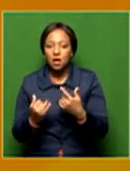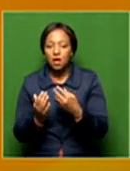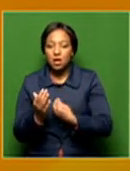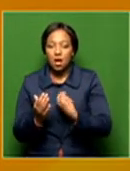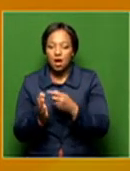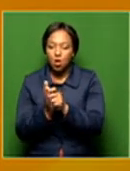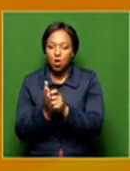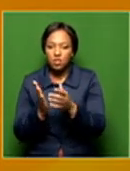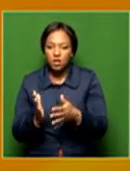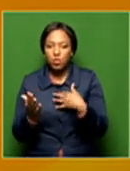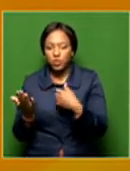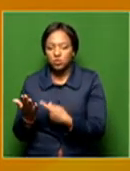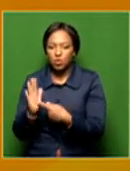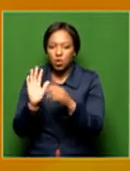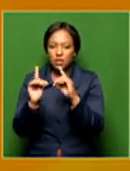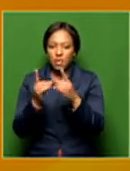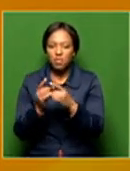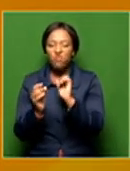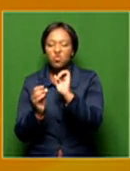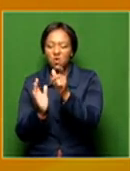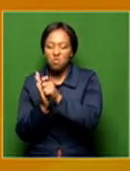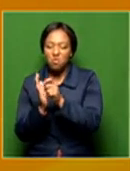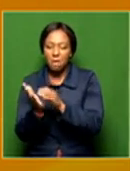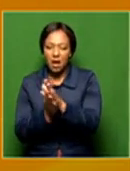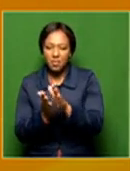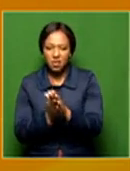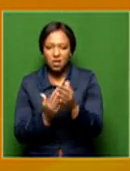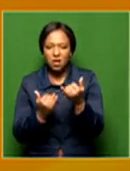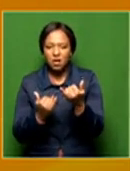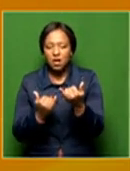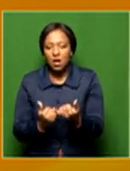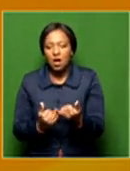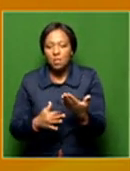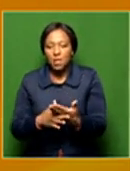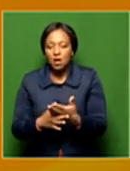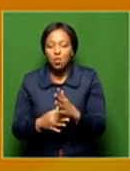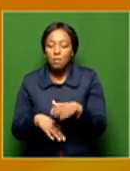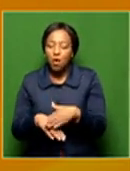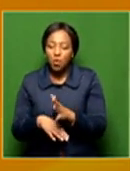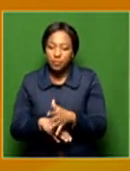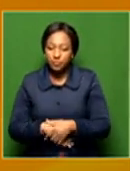by the department will showcase extracts of their published works. Let's take a quick break. We'll have more in a moment. Okay.